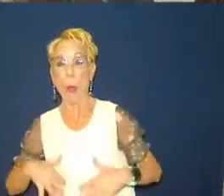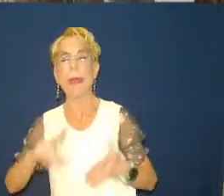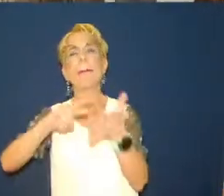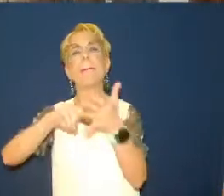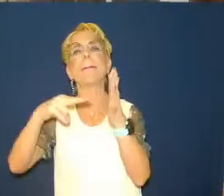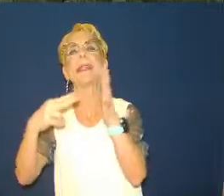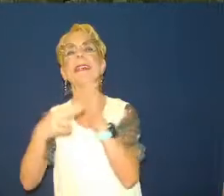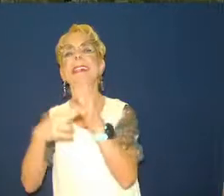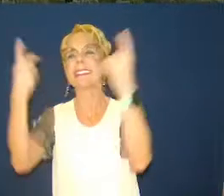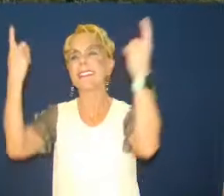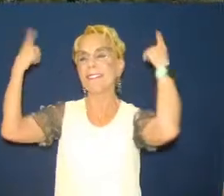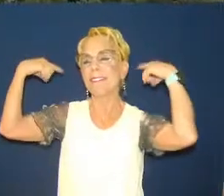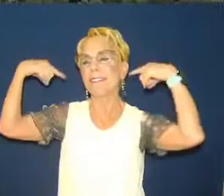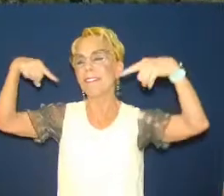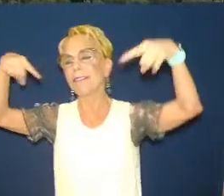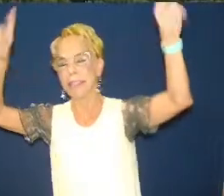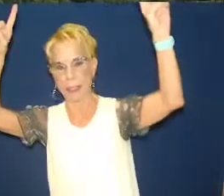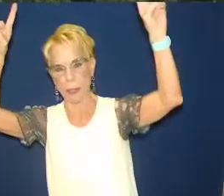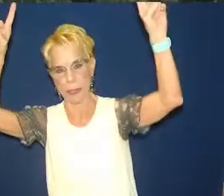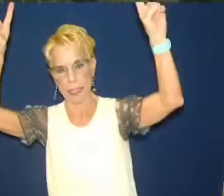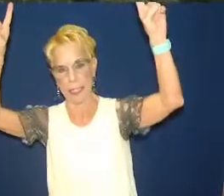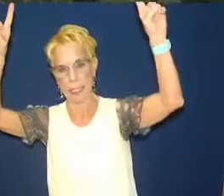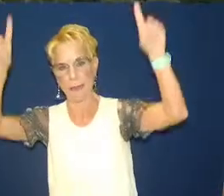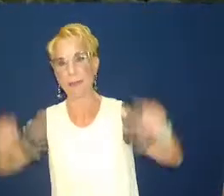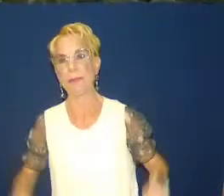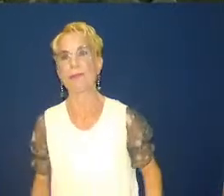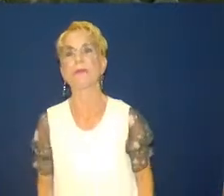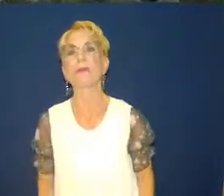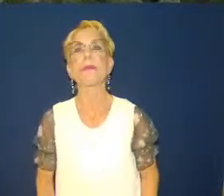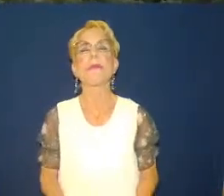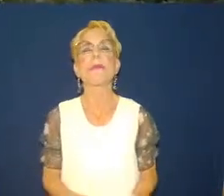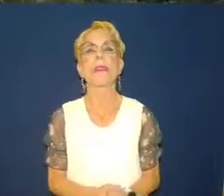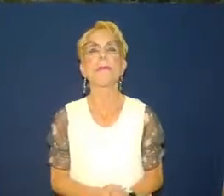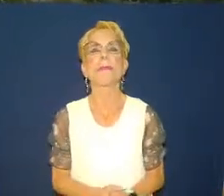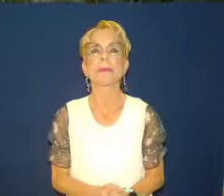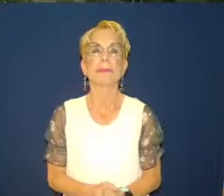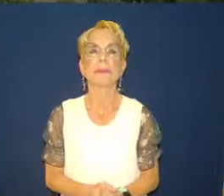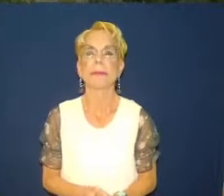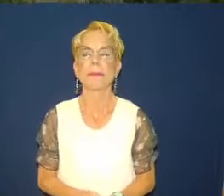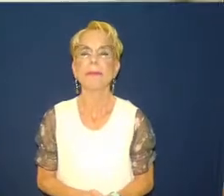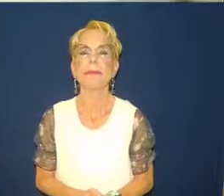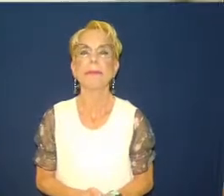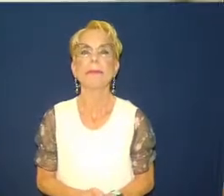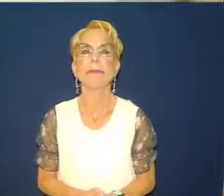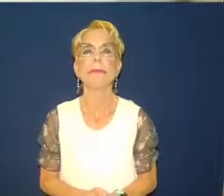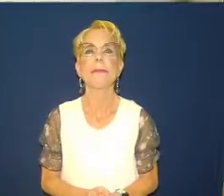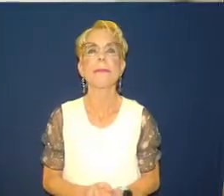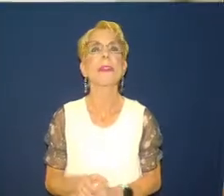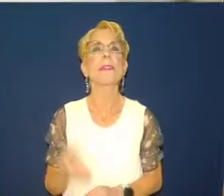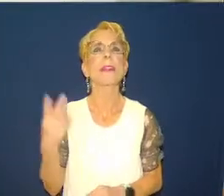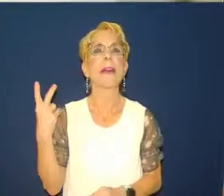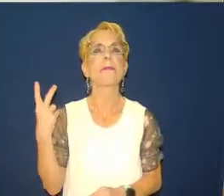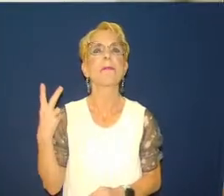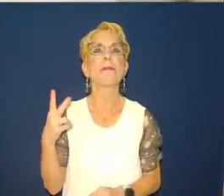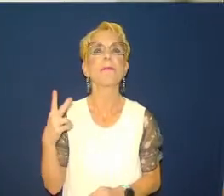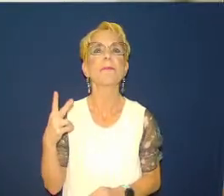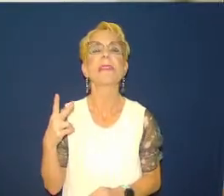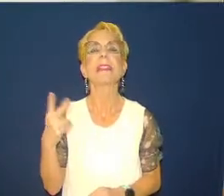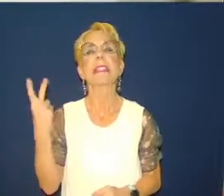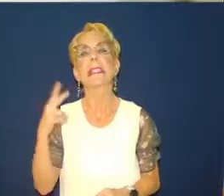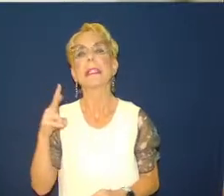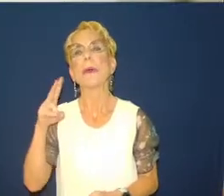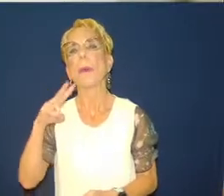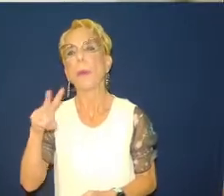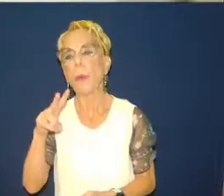This city, this church which suffered capture due to carelessness is told to watch. May we watch our